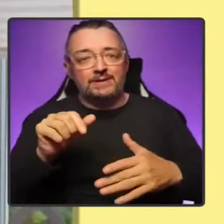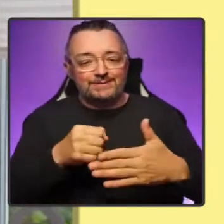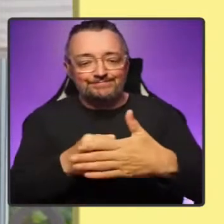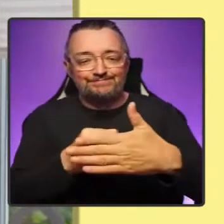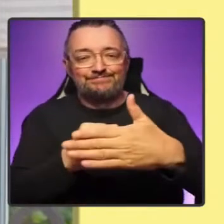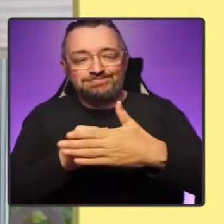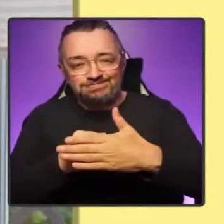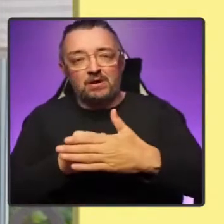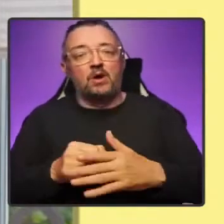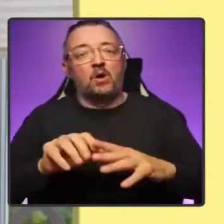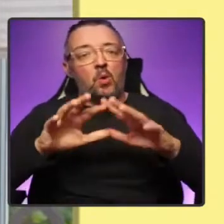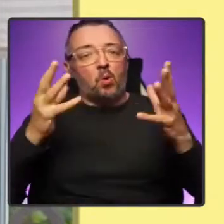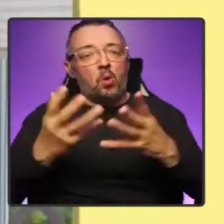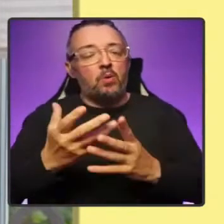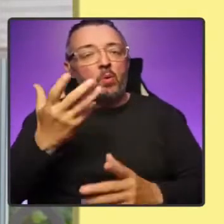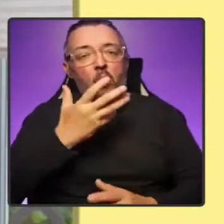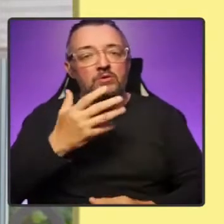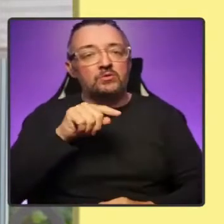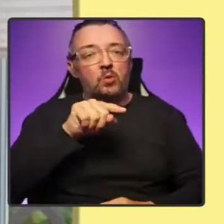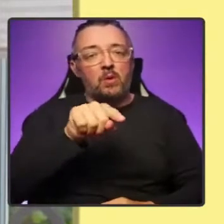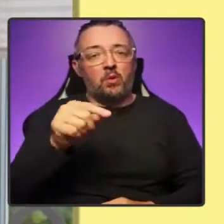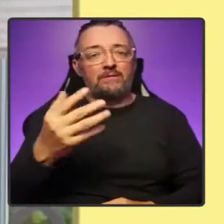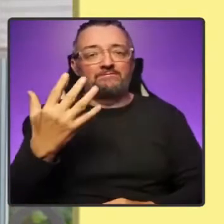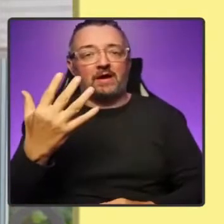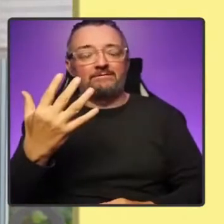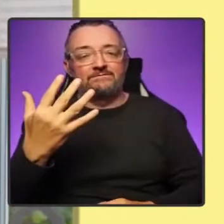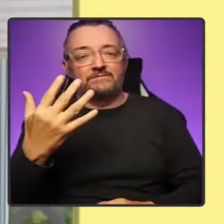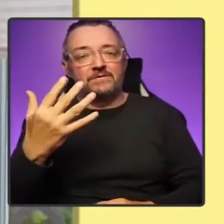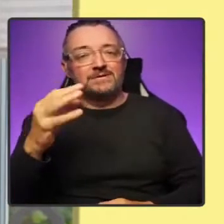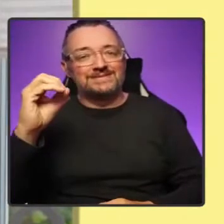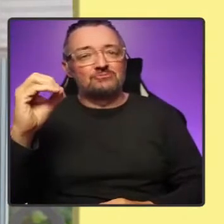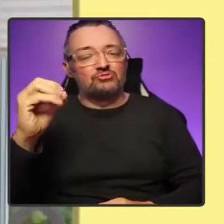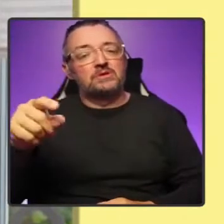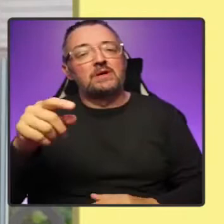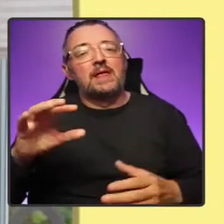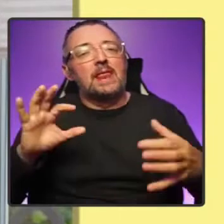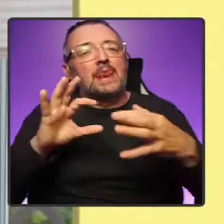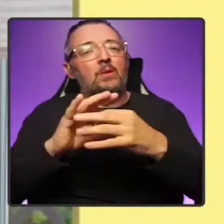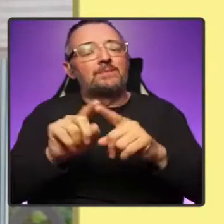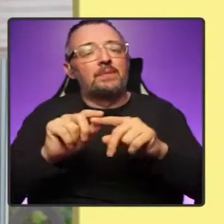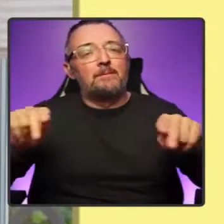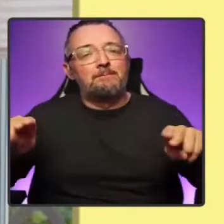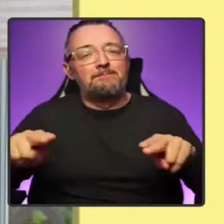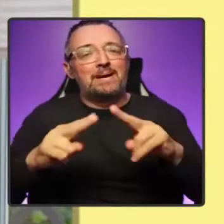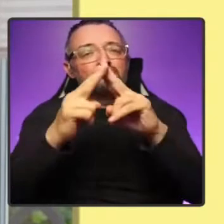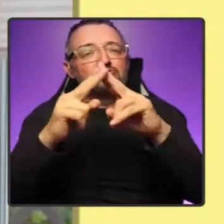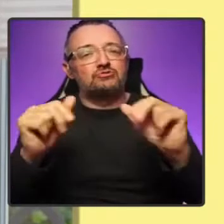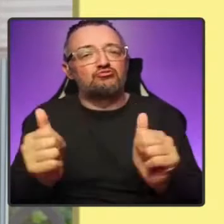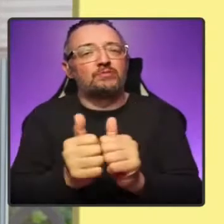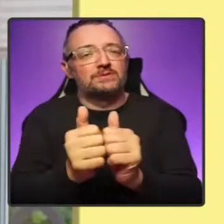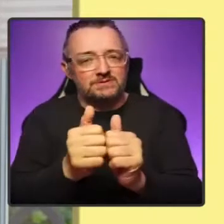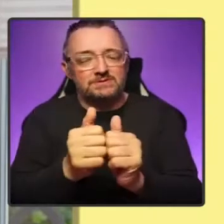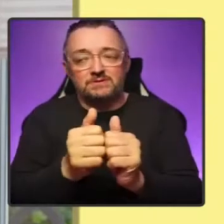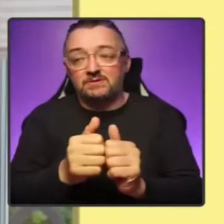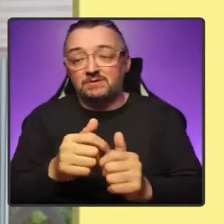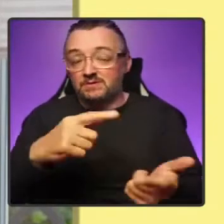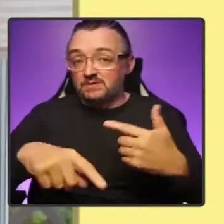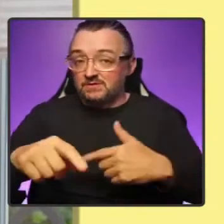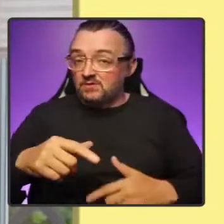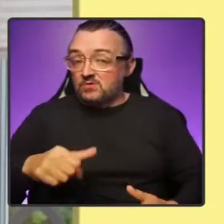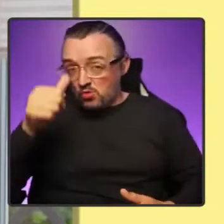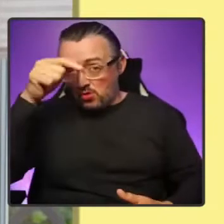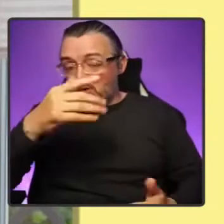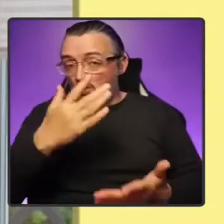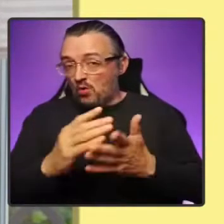degrees in line with the Paris Agreement. Nobody underestimates the scale of that challenge. But no one